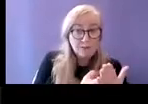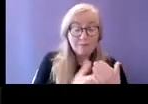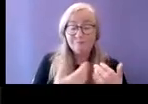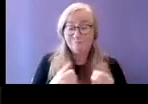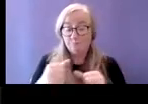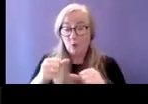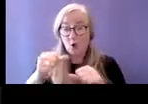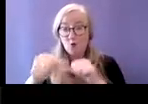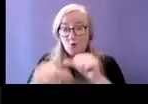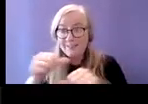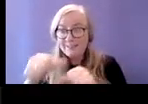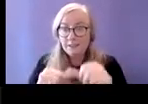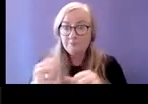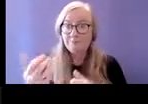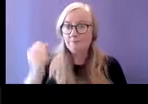life